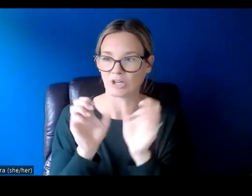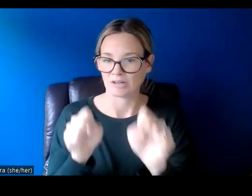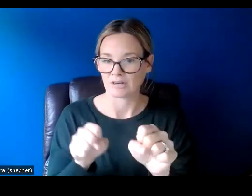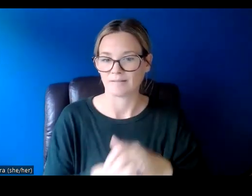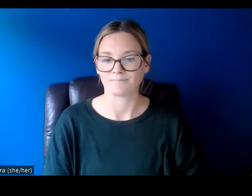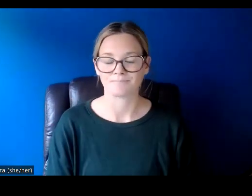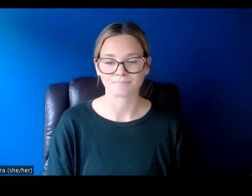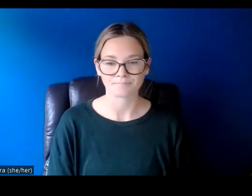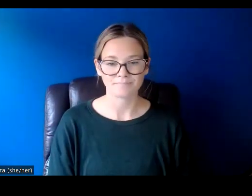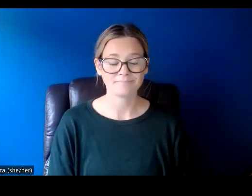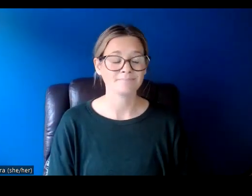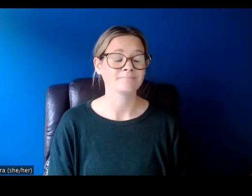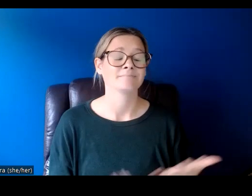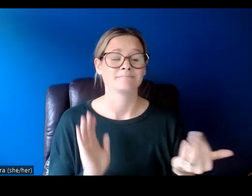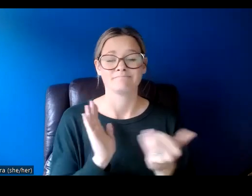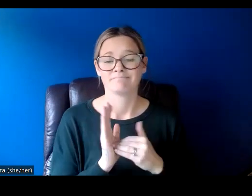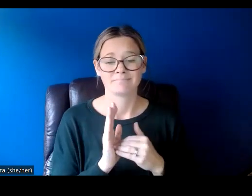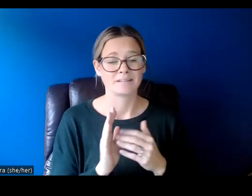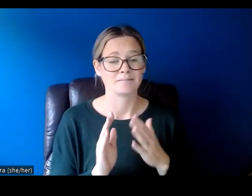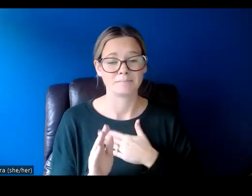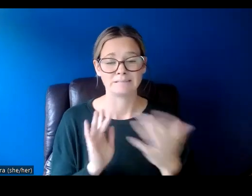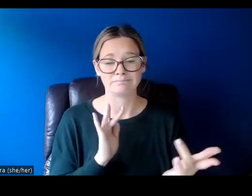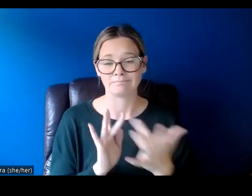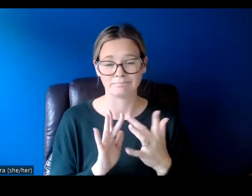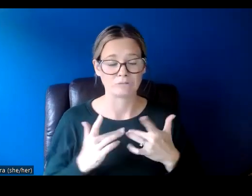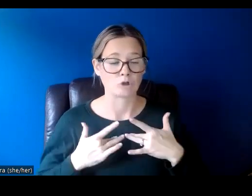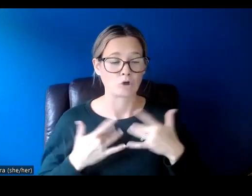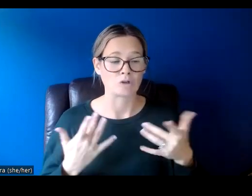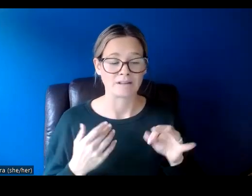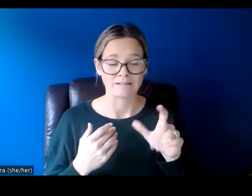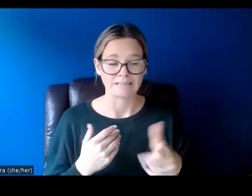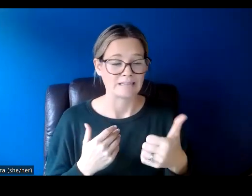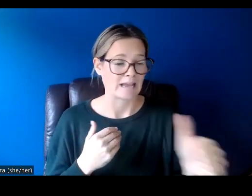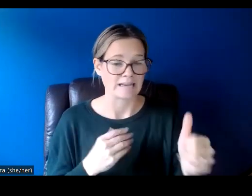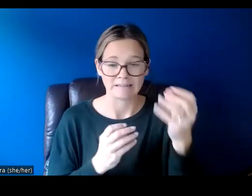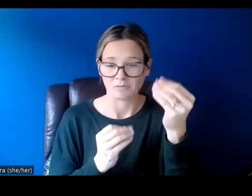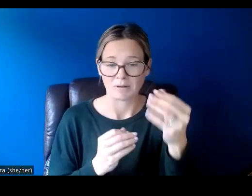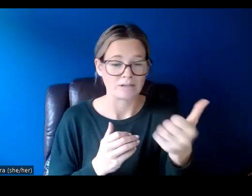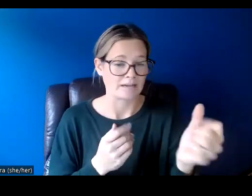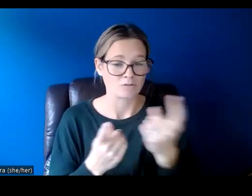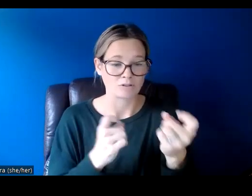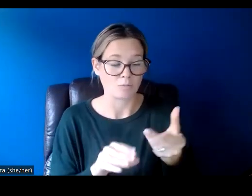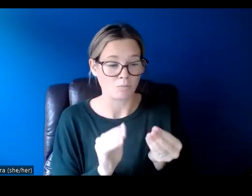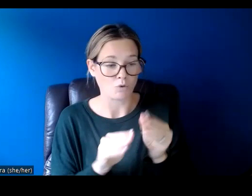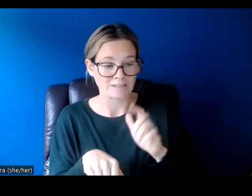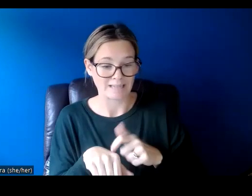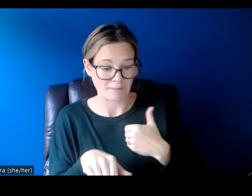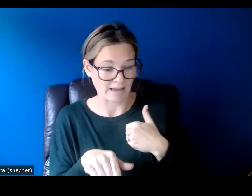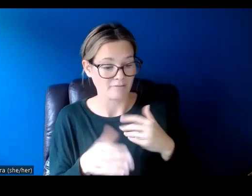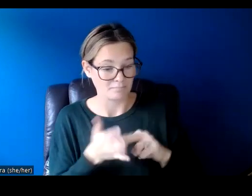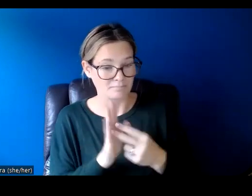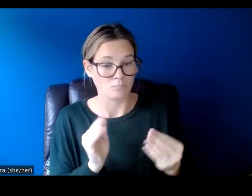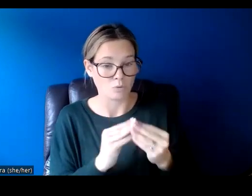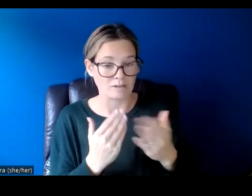And again, please contact us early if you need any assistance or if you have any questions. The more time we have, the better we can help.